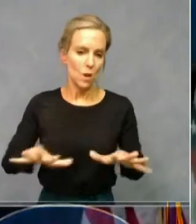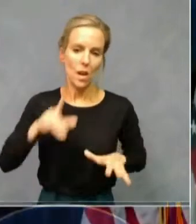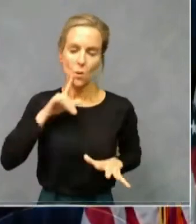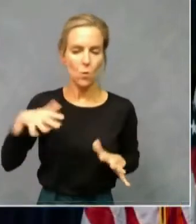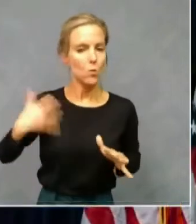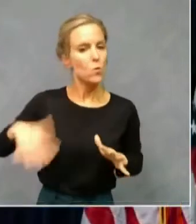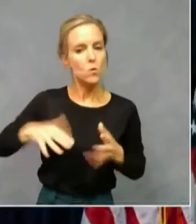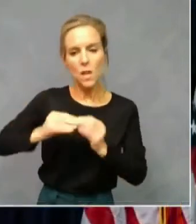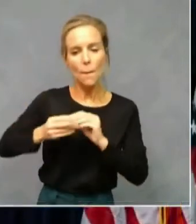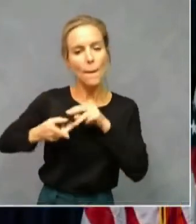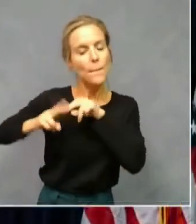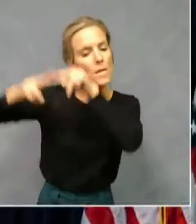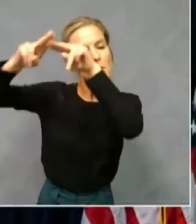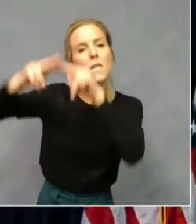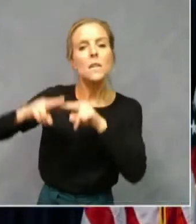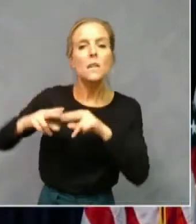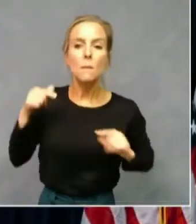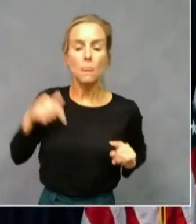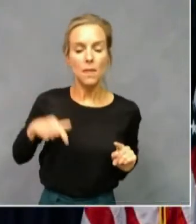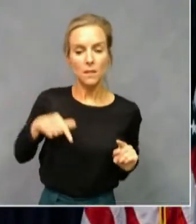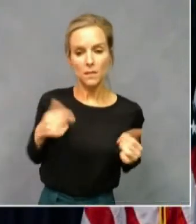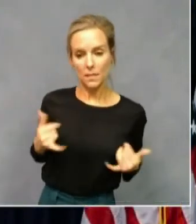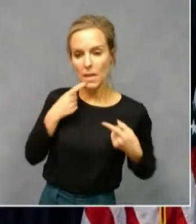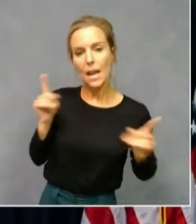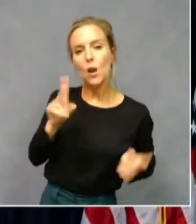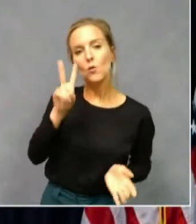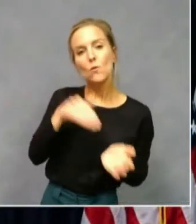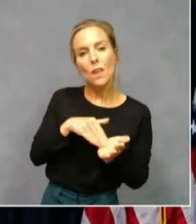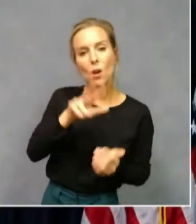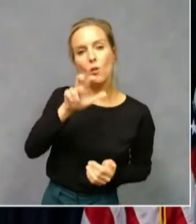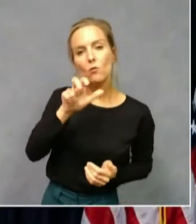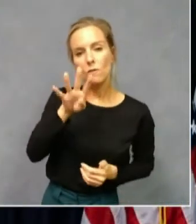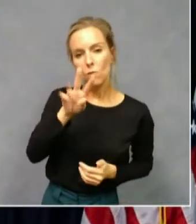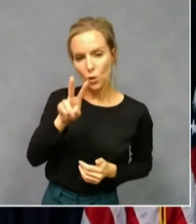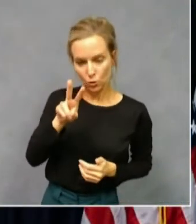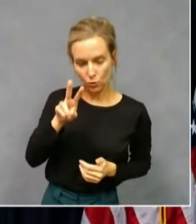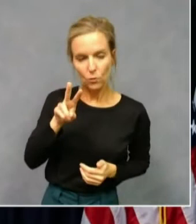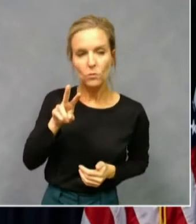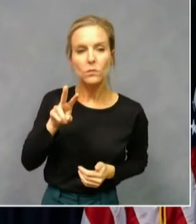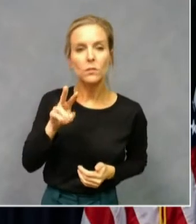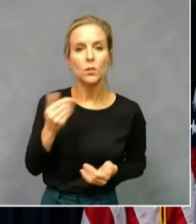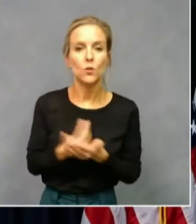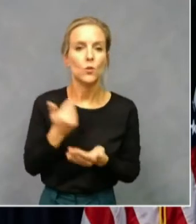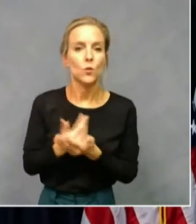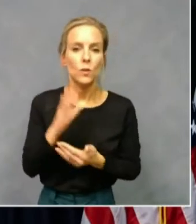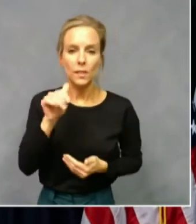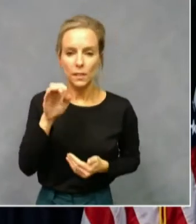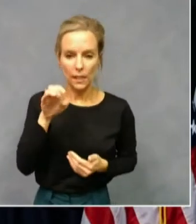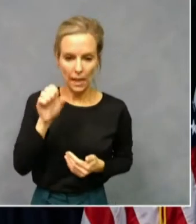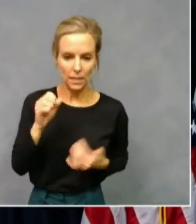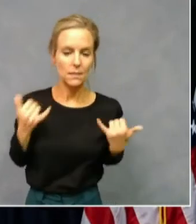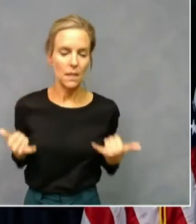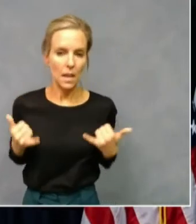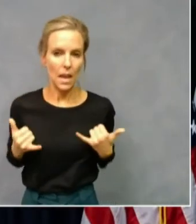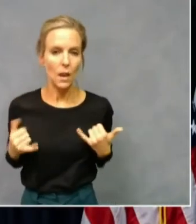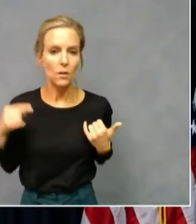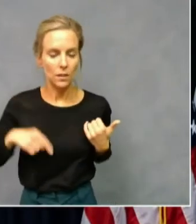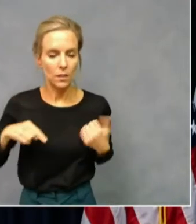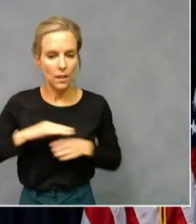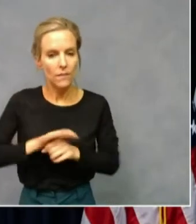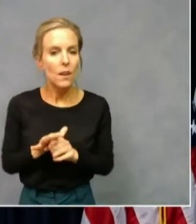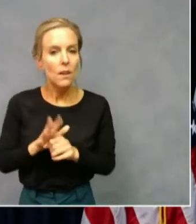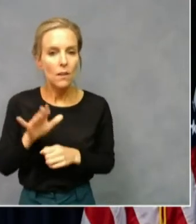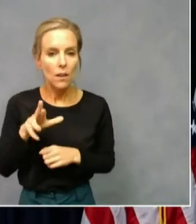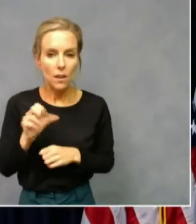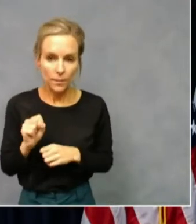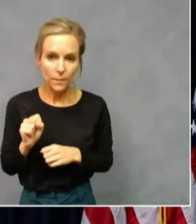Today, we're announcing 2,342 new cases of the coronavirus, and when we say